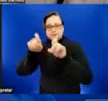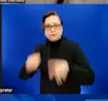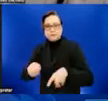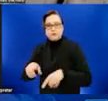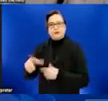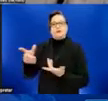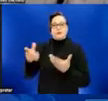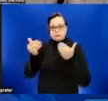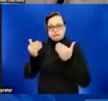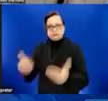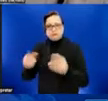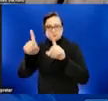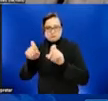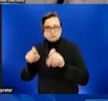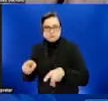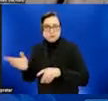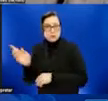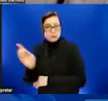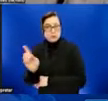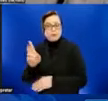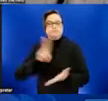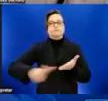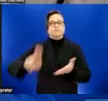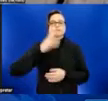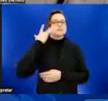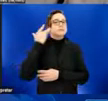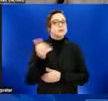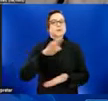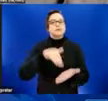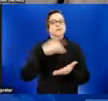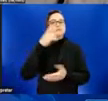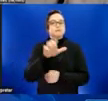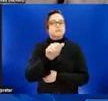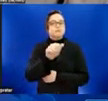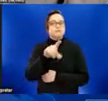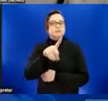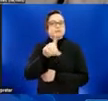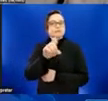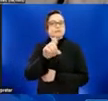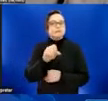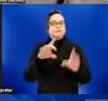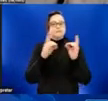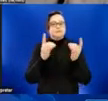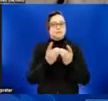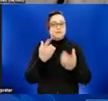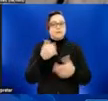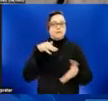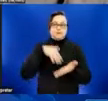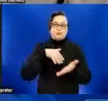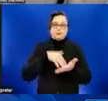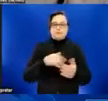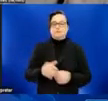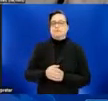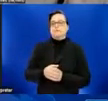Francisco's Center for AIDS Prevention Studies, run the Indiana State Department of Health's Ryan White